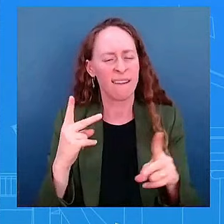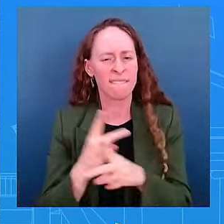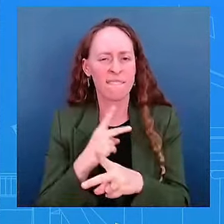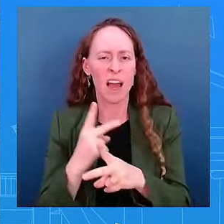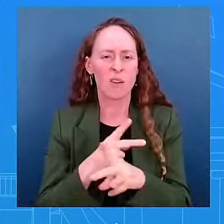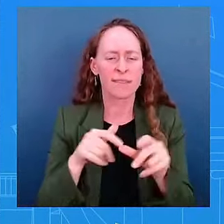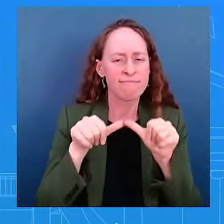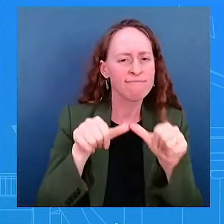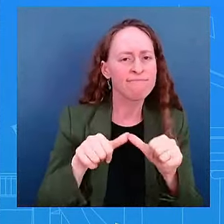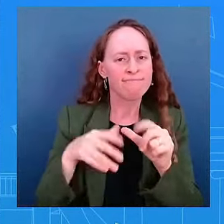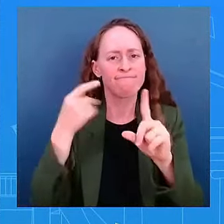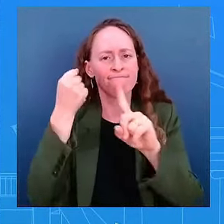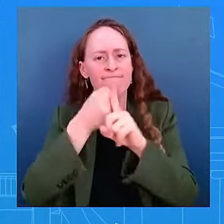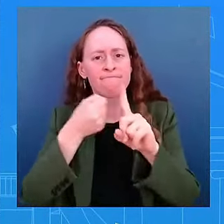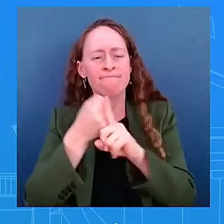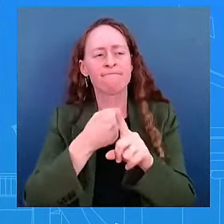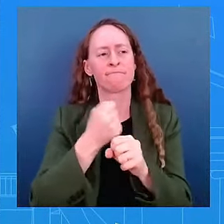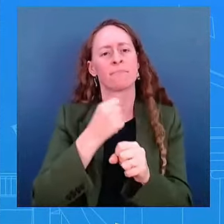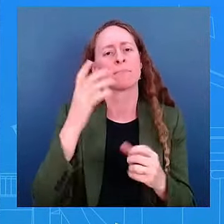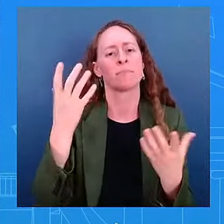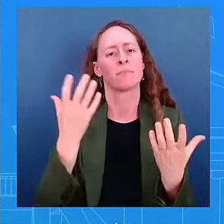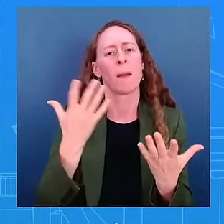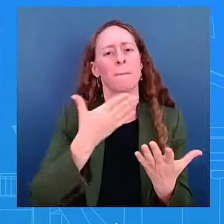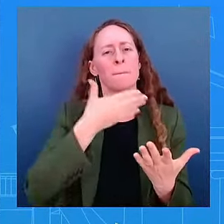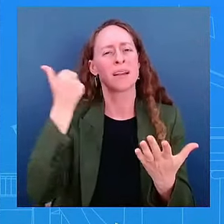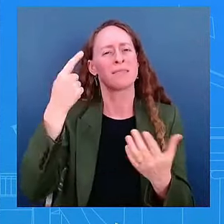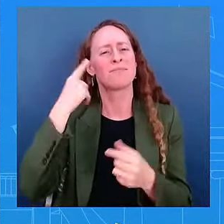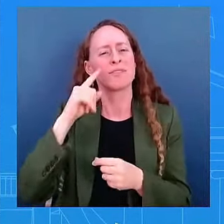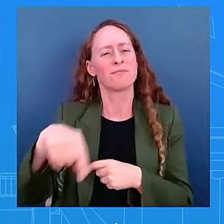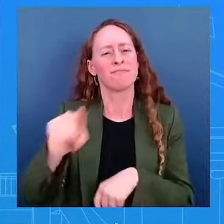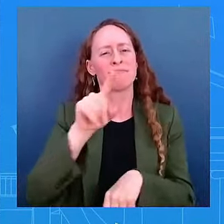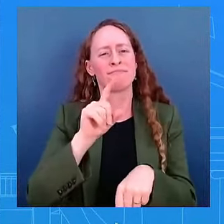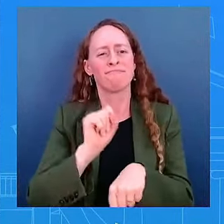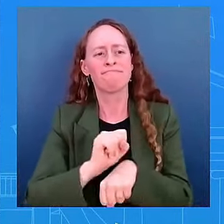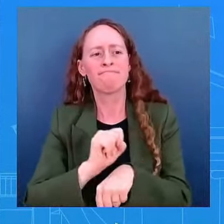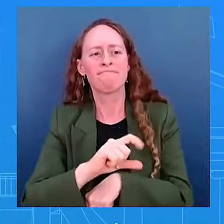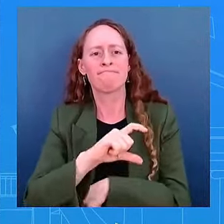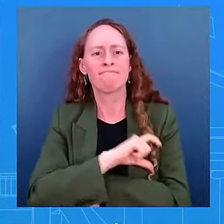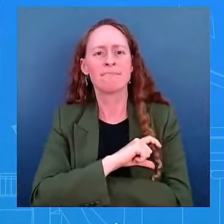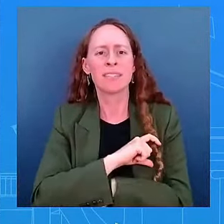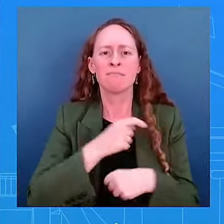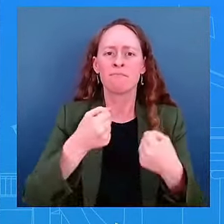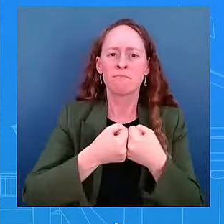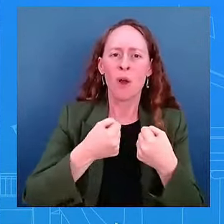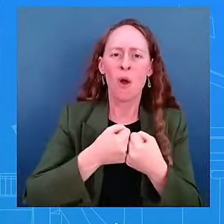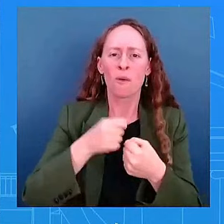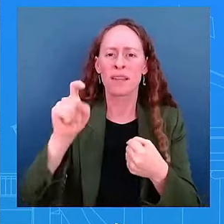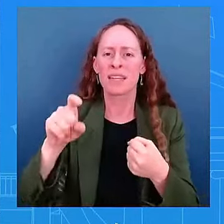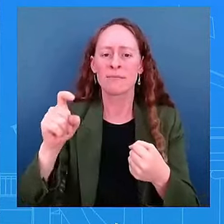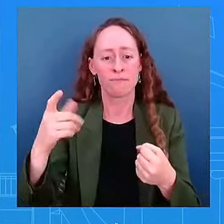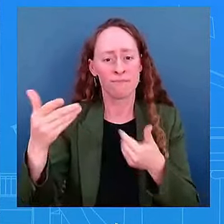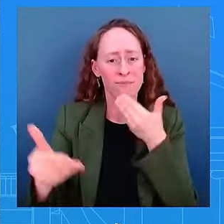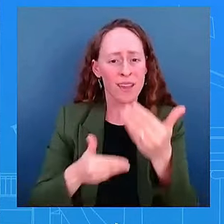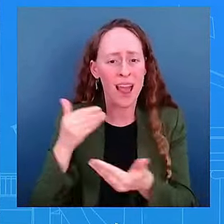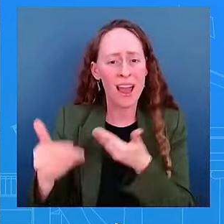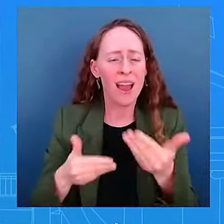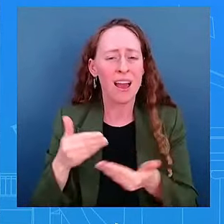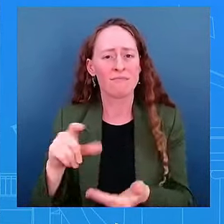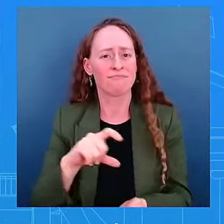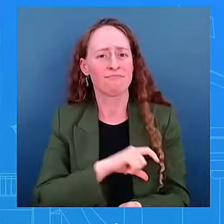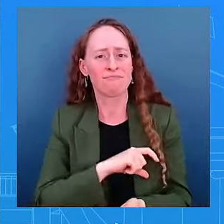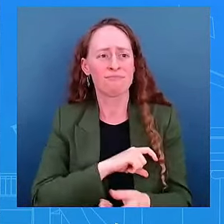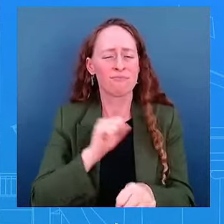agents get what they need and get more personnel, thousands of new personnel at the border. That's what we're going to do. The president